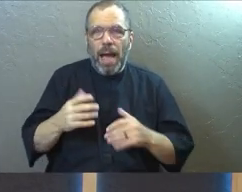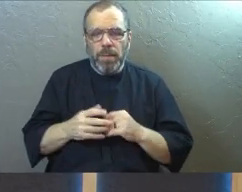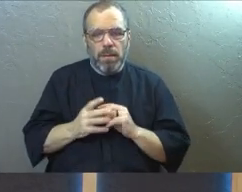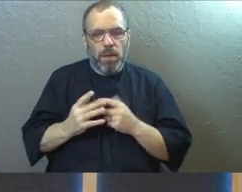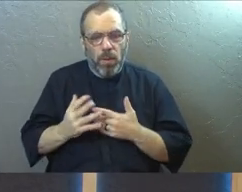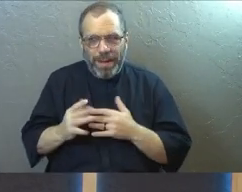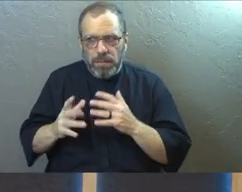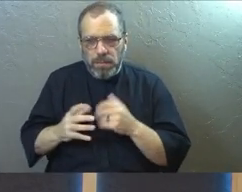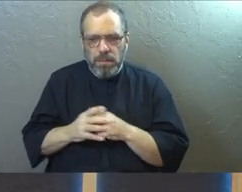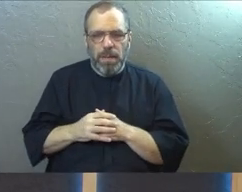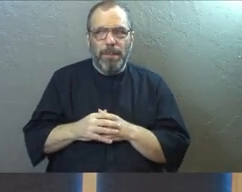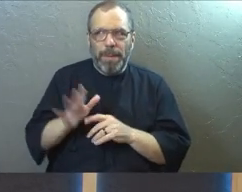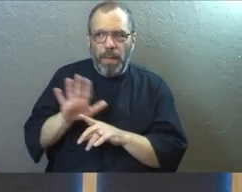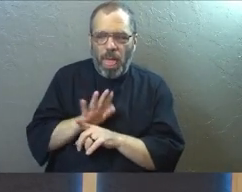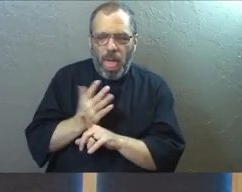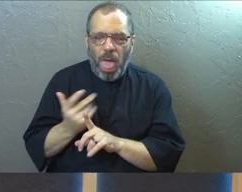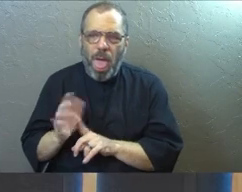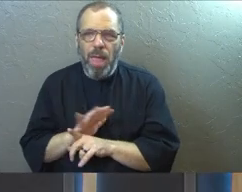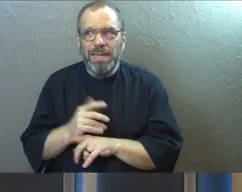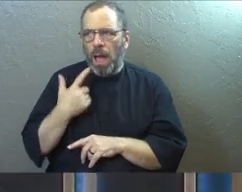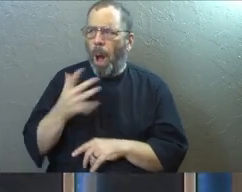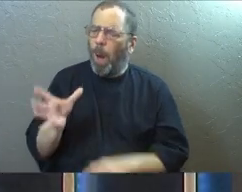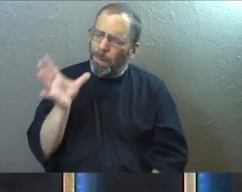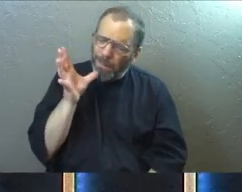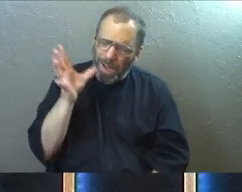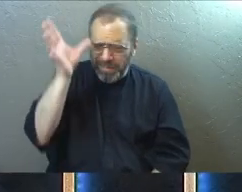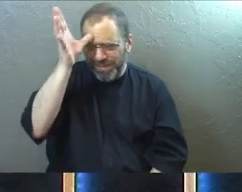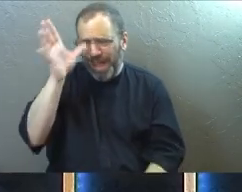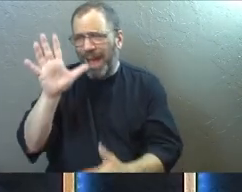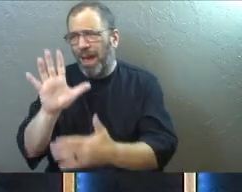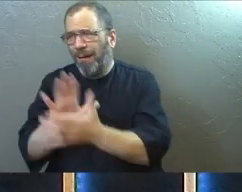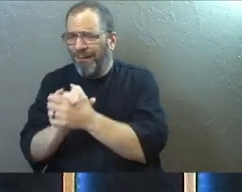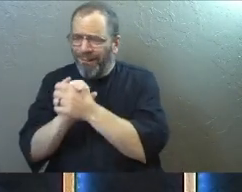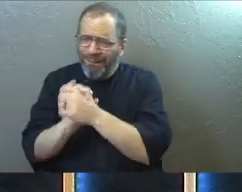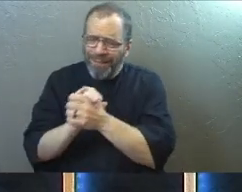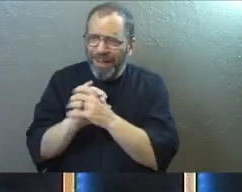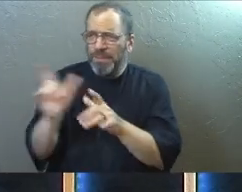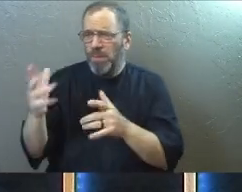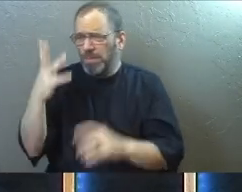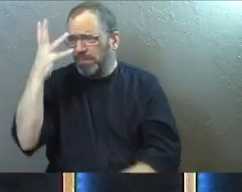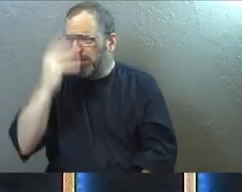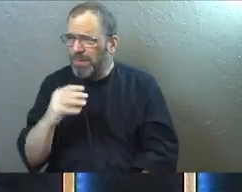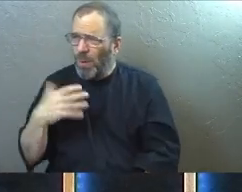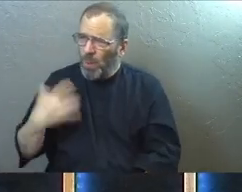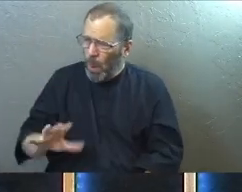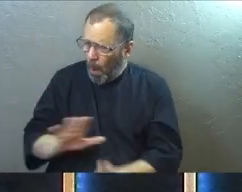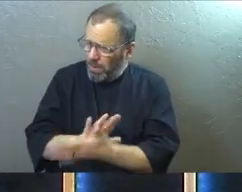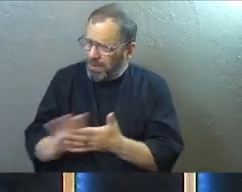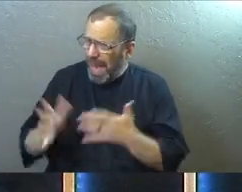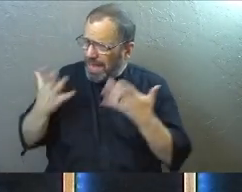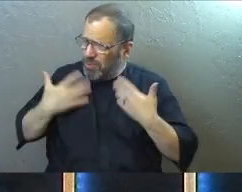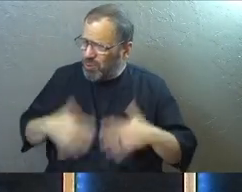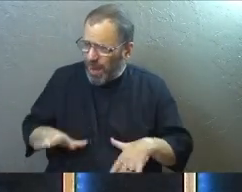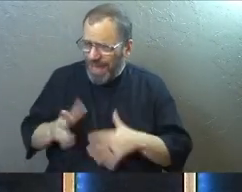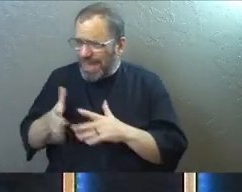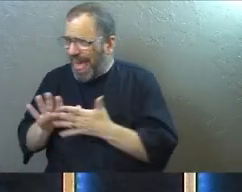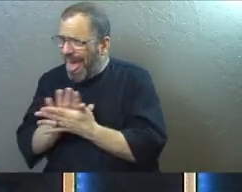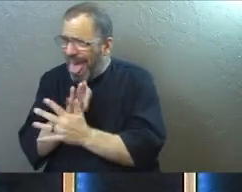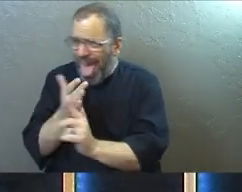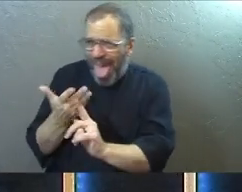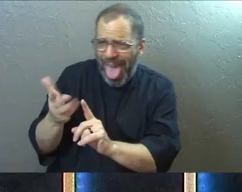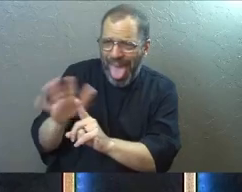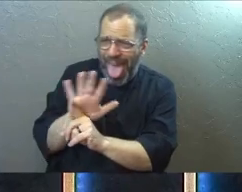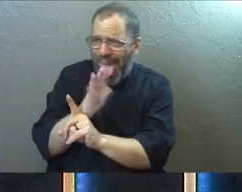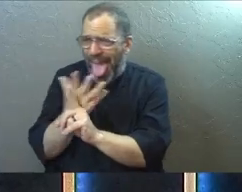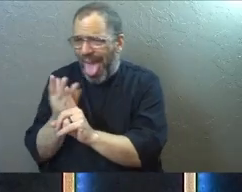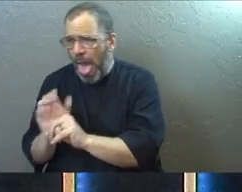I'm going to like kind of butter them up a little bit, talk about how great they are, right? Kind of test the water, see the mood they're in, find my way kind